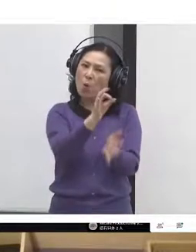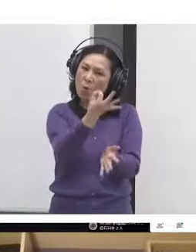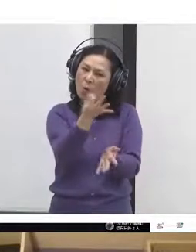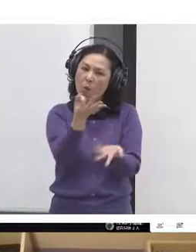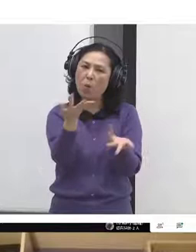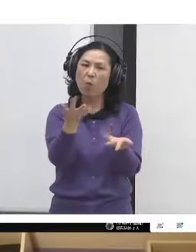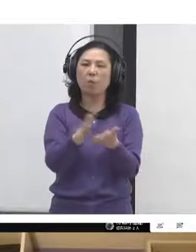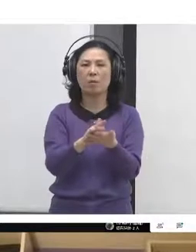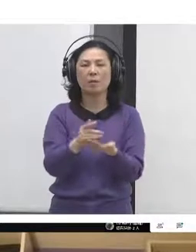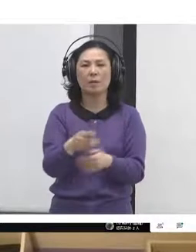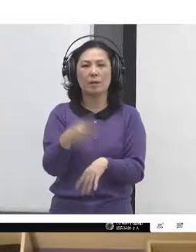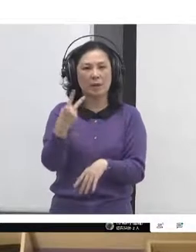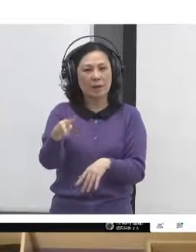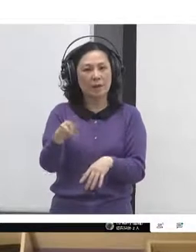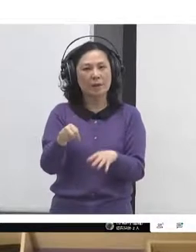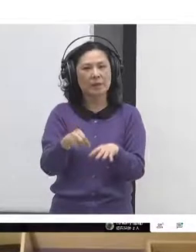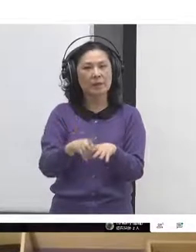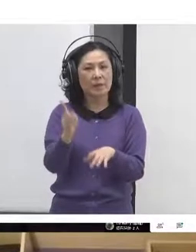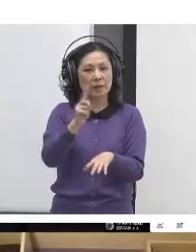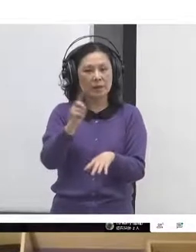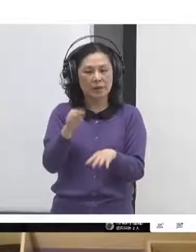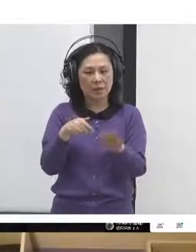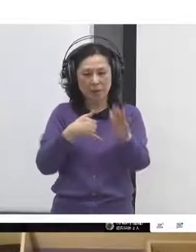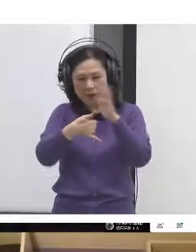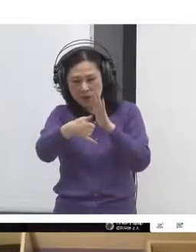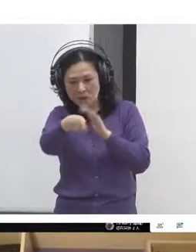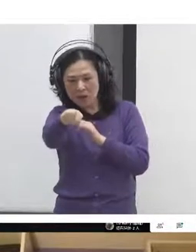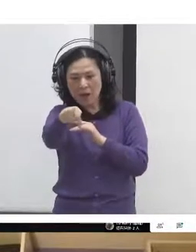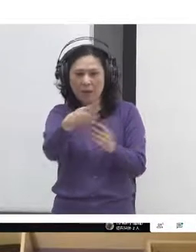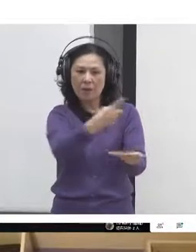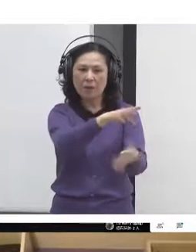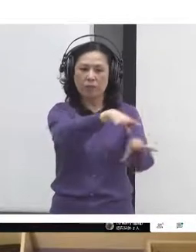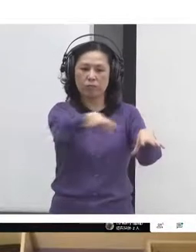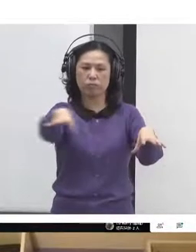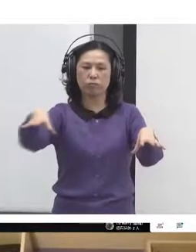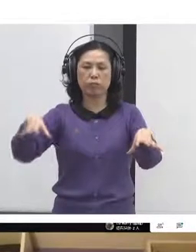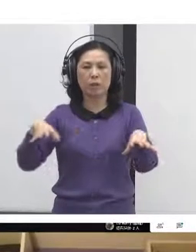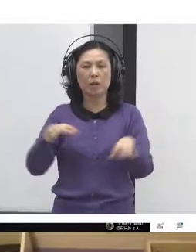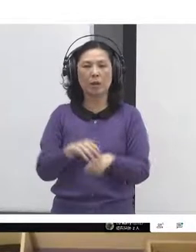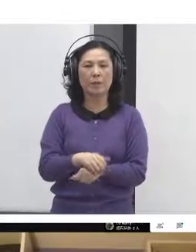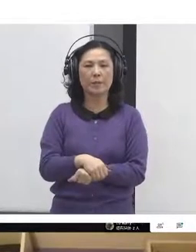We have quite a big independent representative.